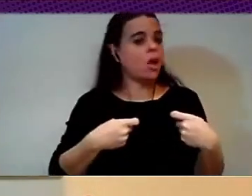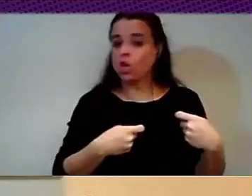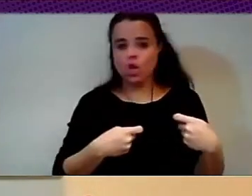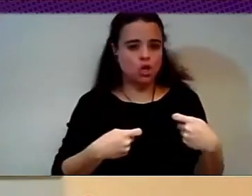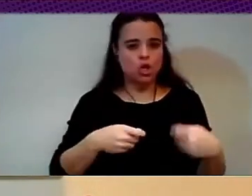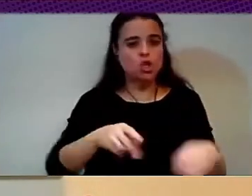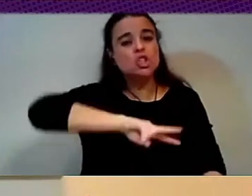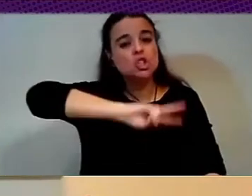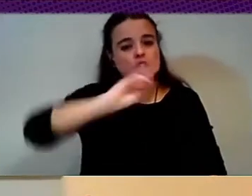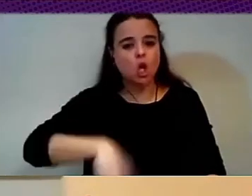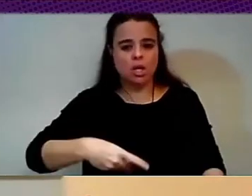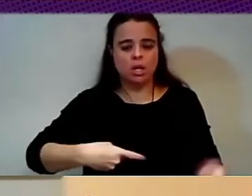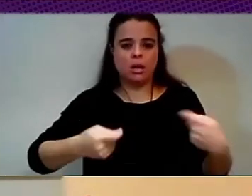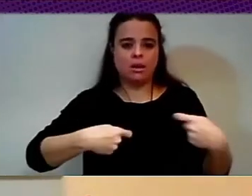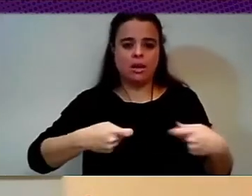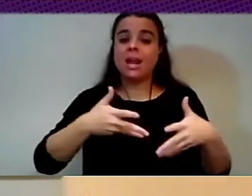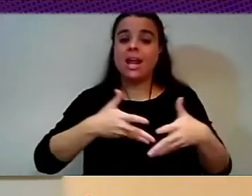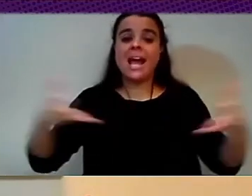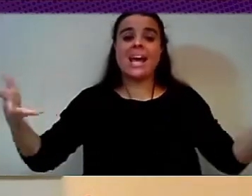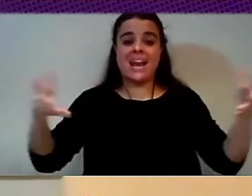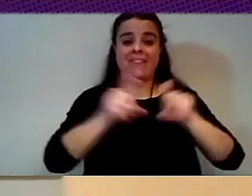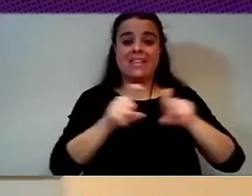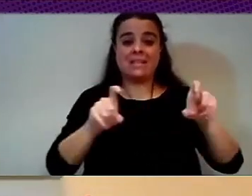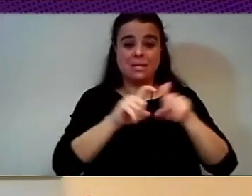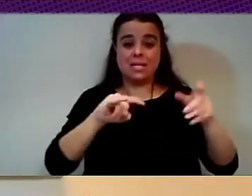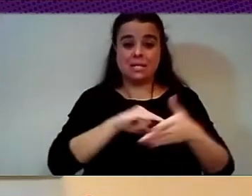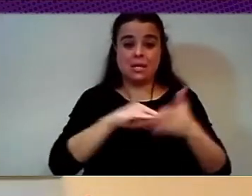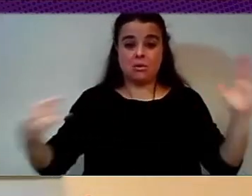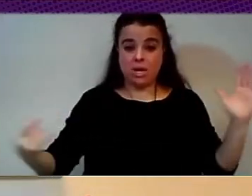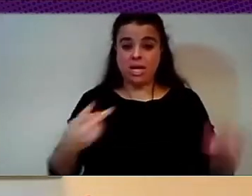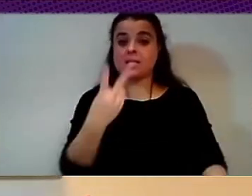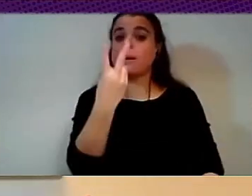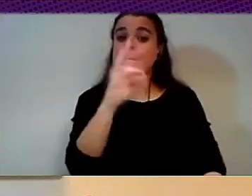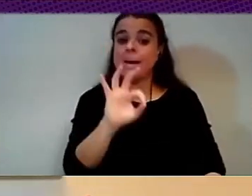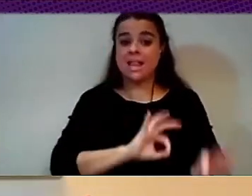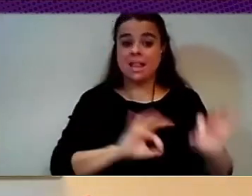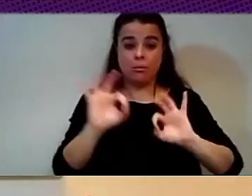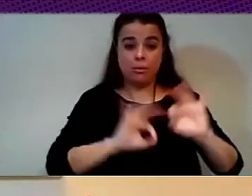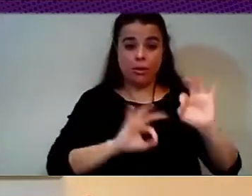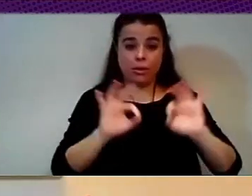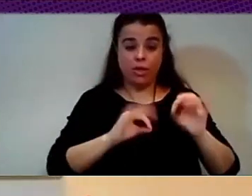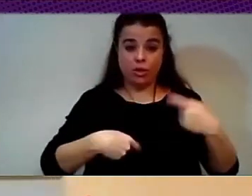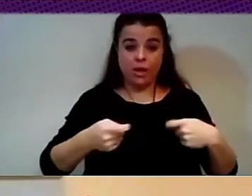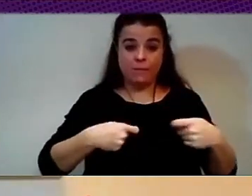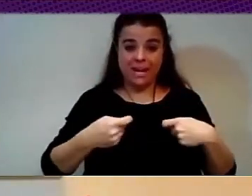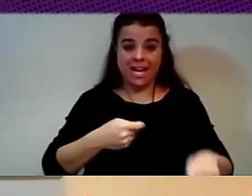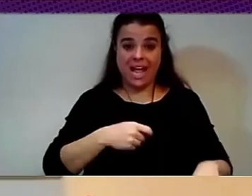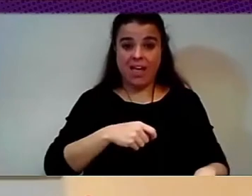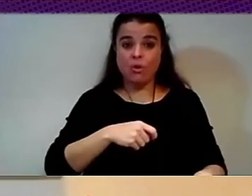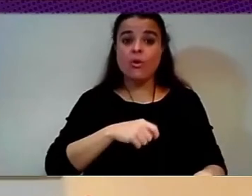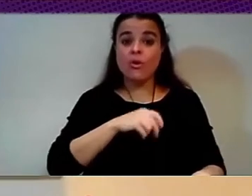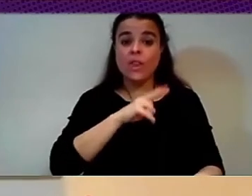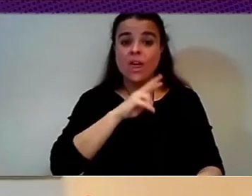of the stock market evaluation. I mean, this is huge. We are talking about, you know, such a strong industrial